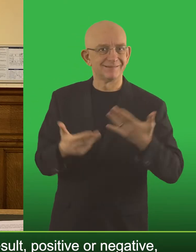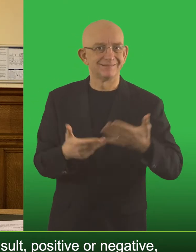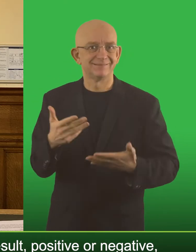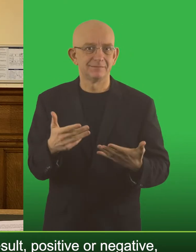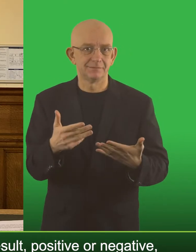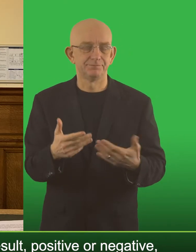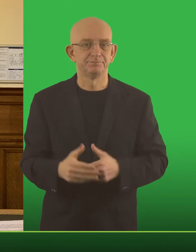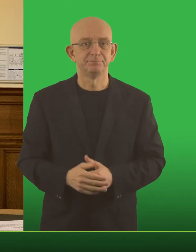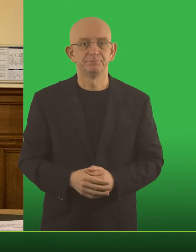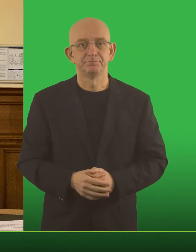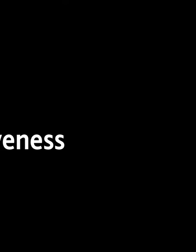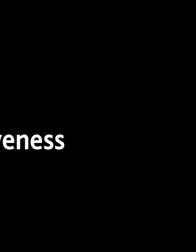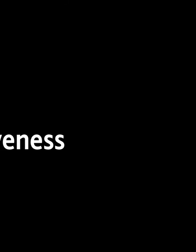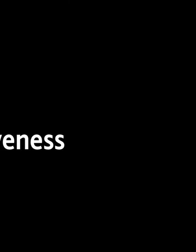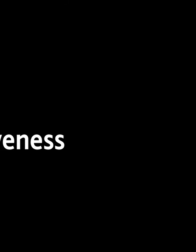decent handle on the epidemiology.